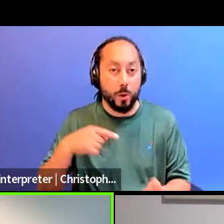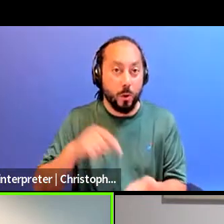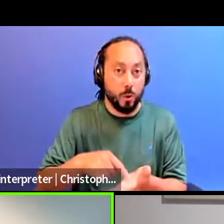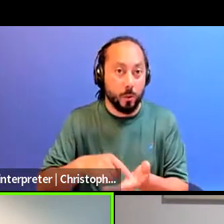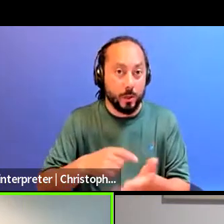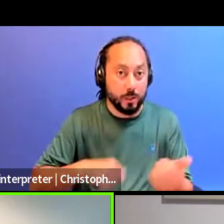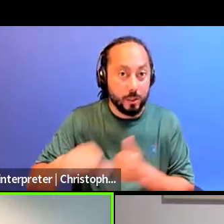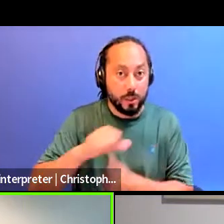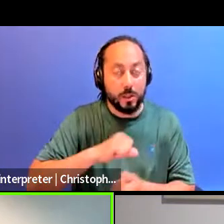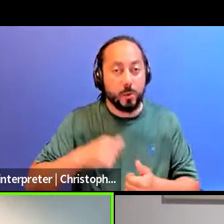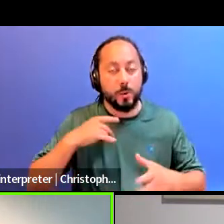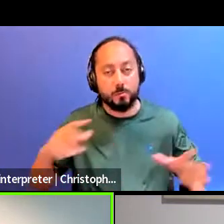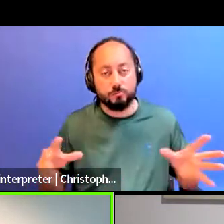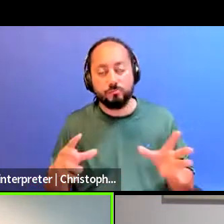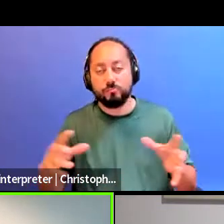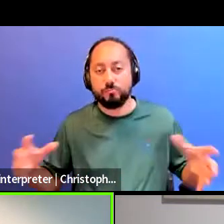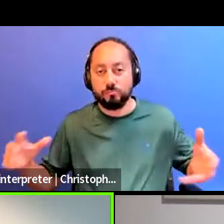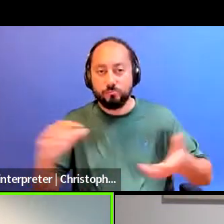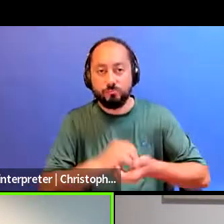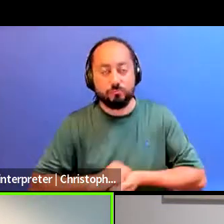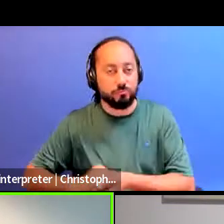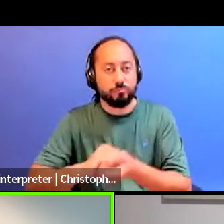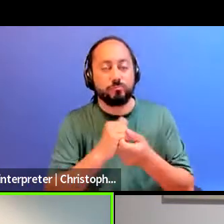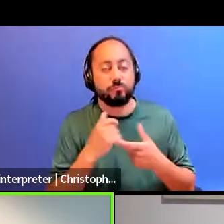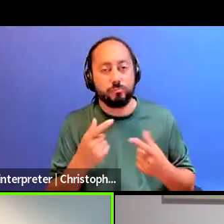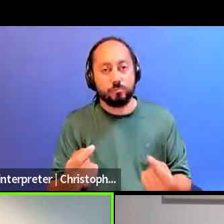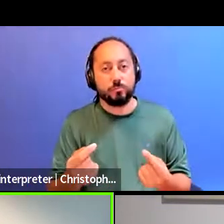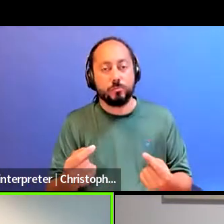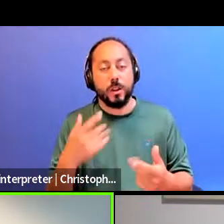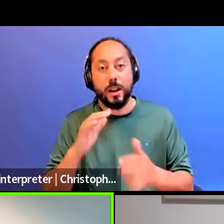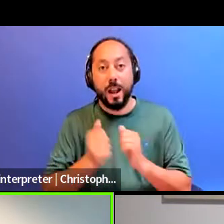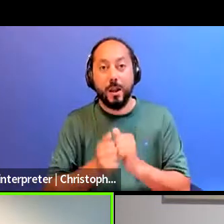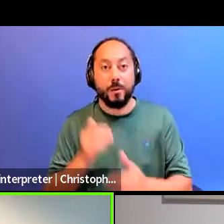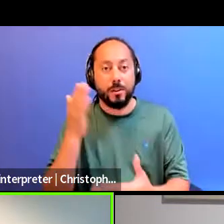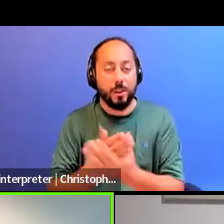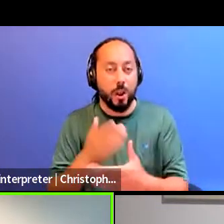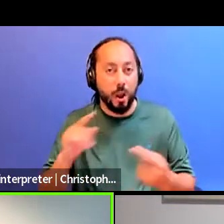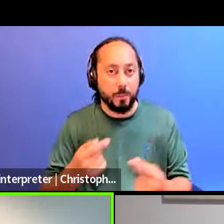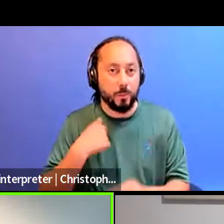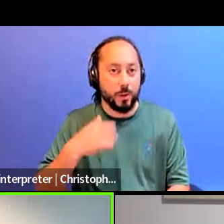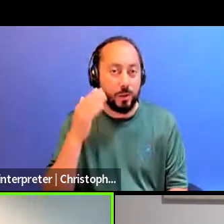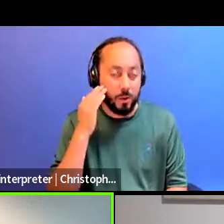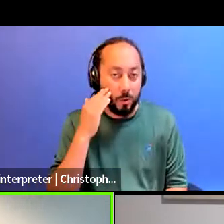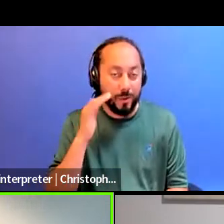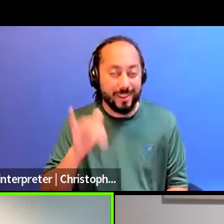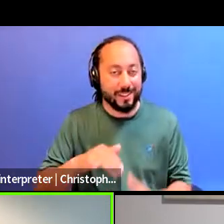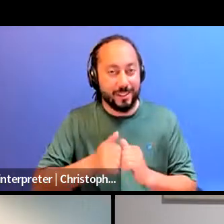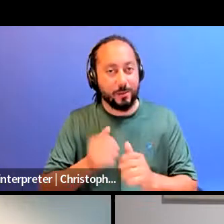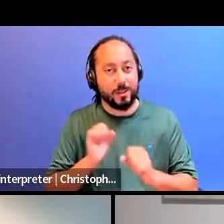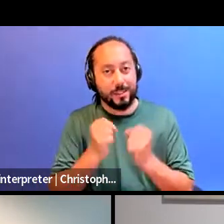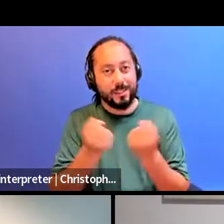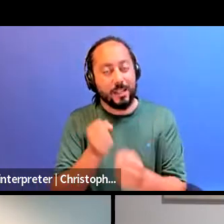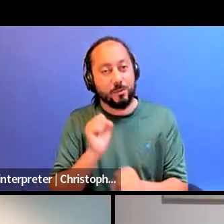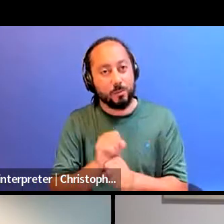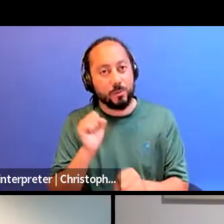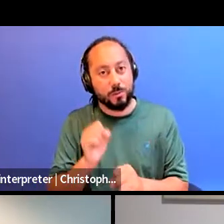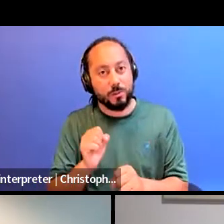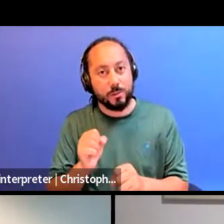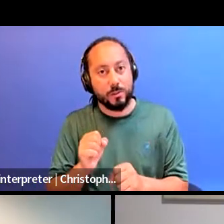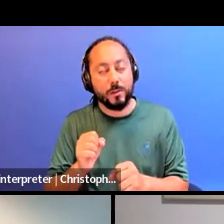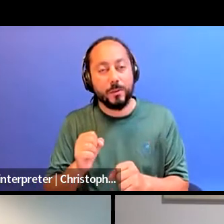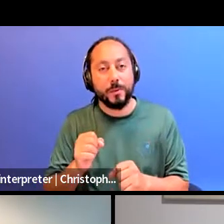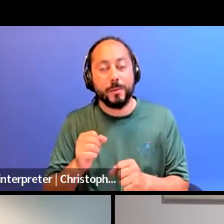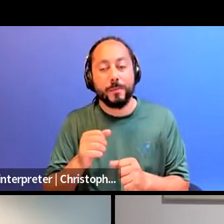can collectively do. How do we interrupt the various kinds of harms that we know are part of our society works? And how do we build a place that abandons